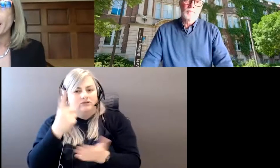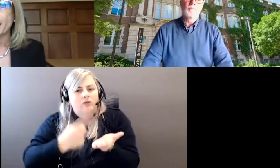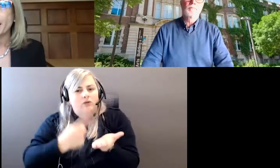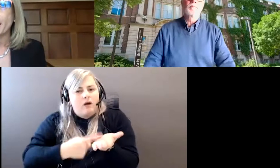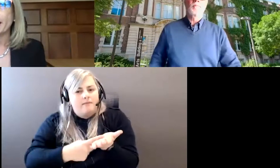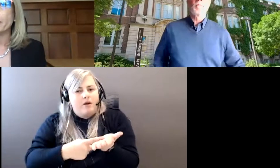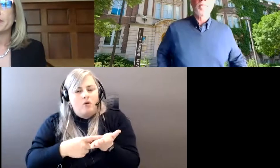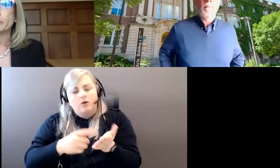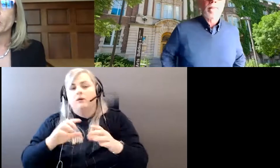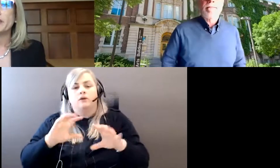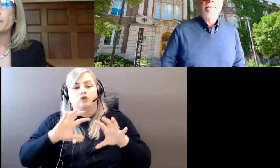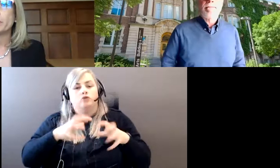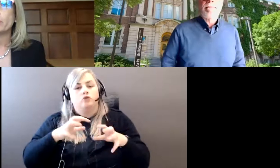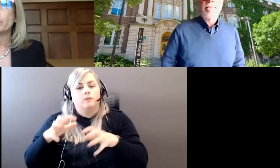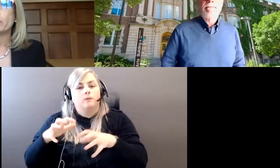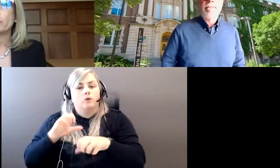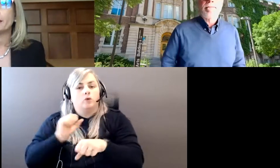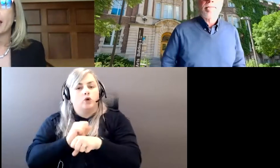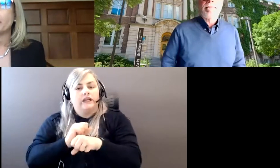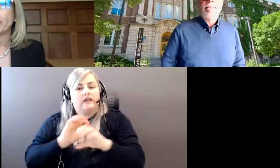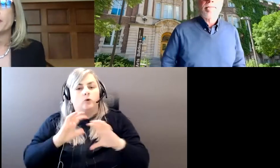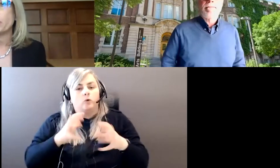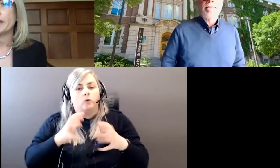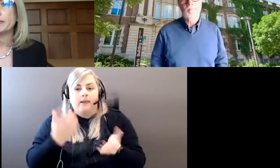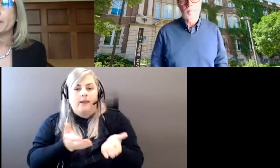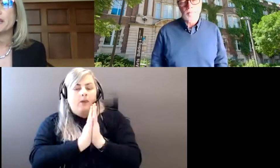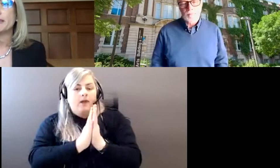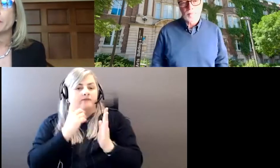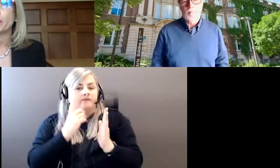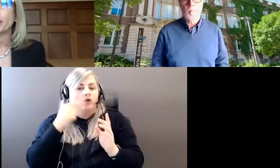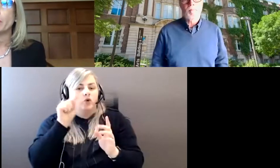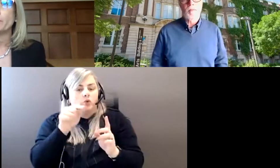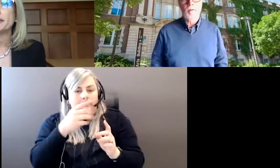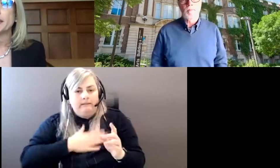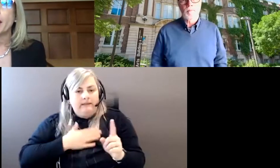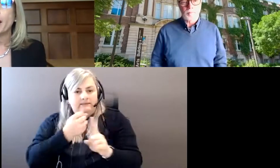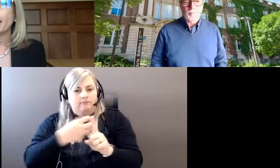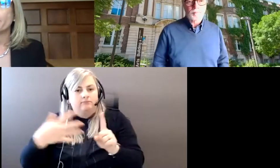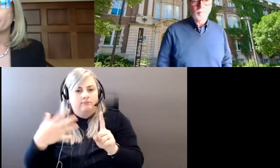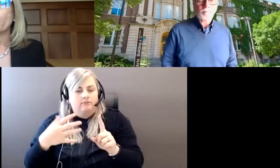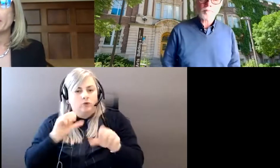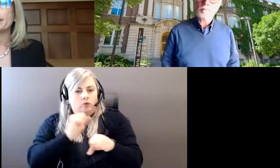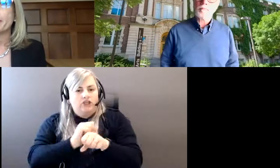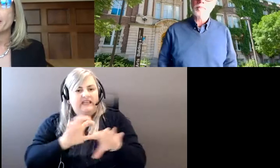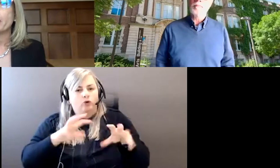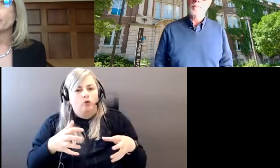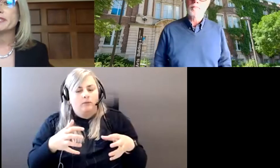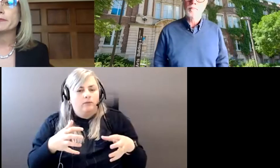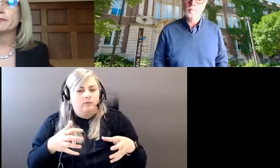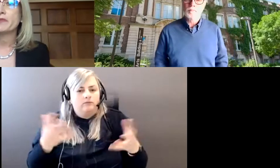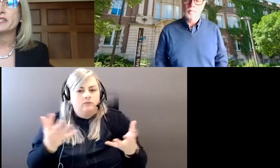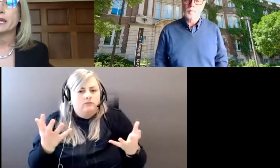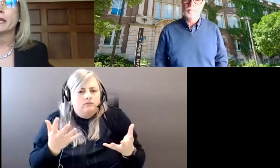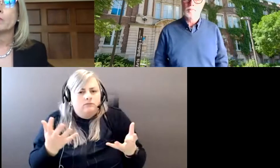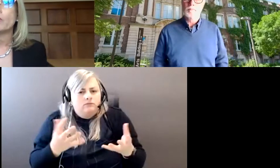and there was a request for you to elaborate and provide some updates on the working groups. Um, what is done there, who is